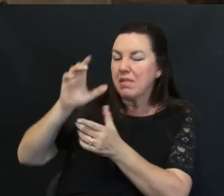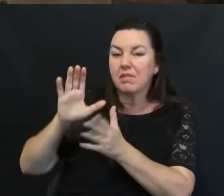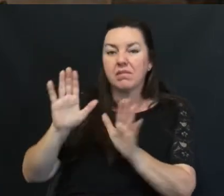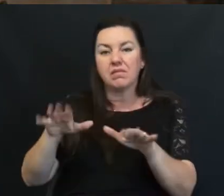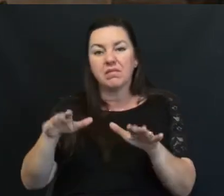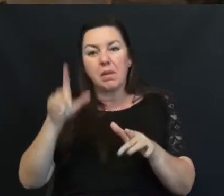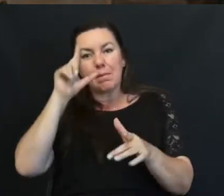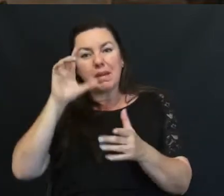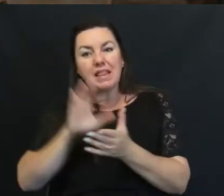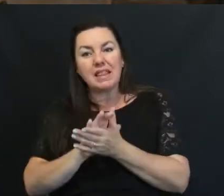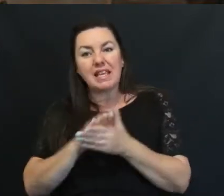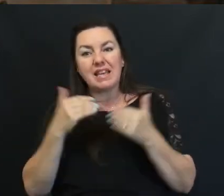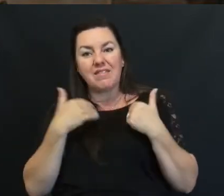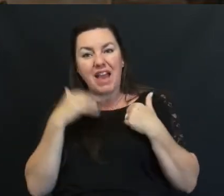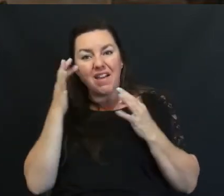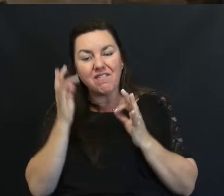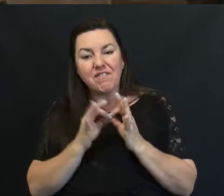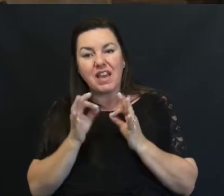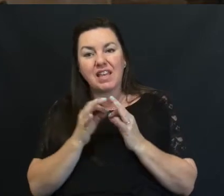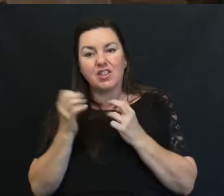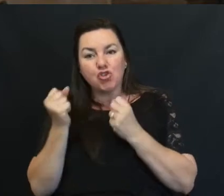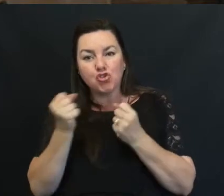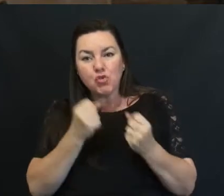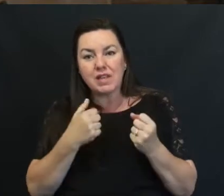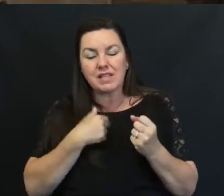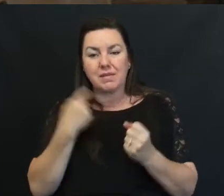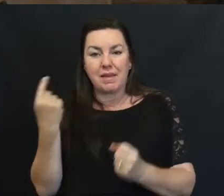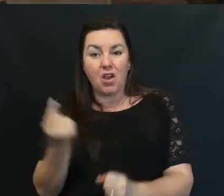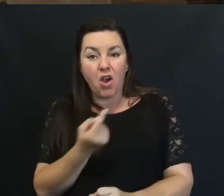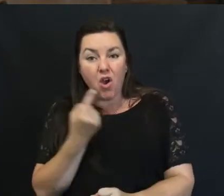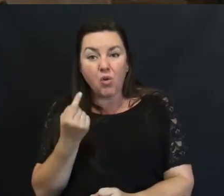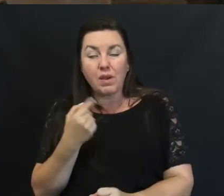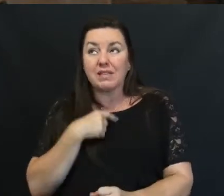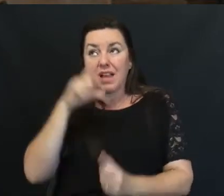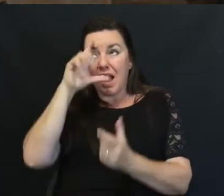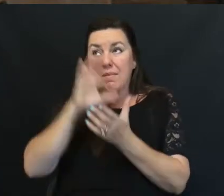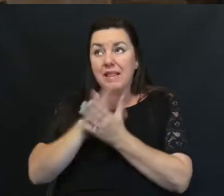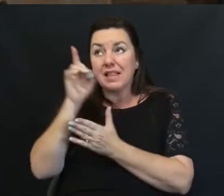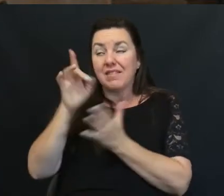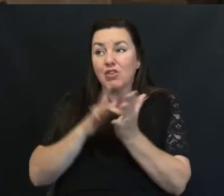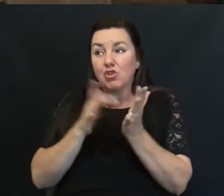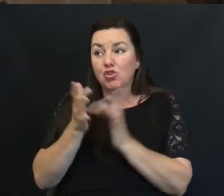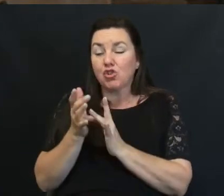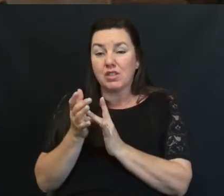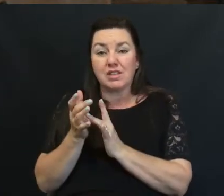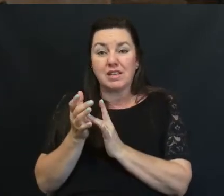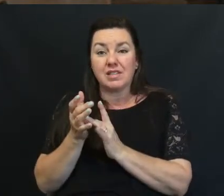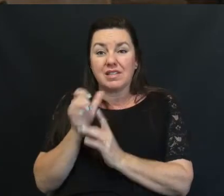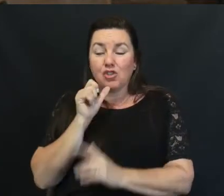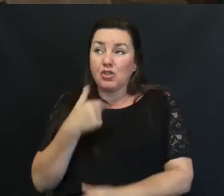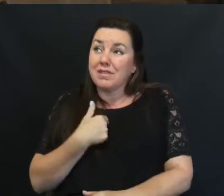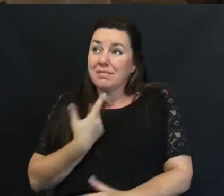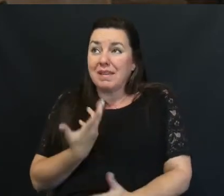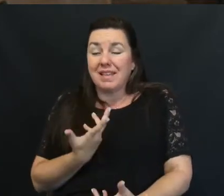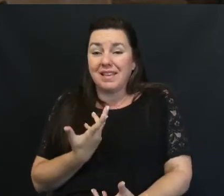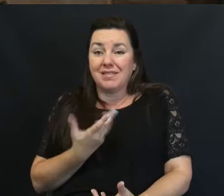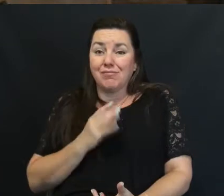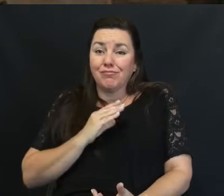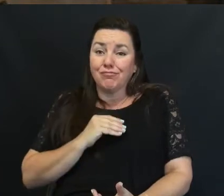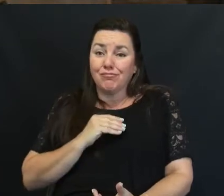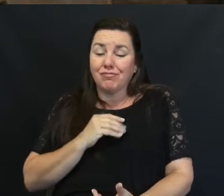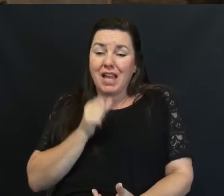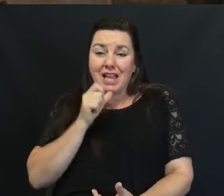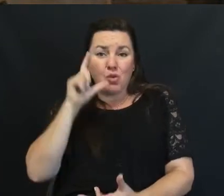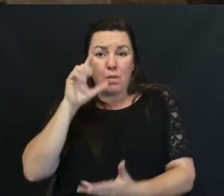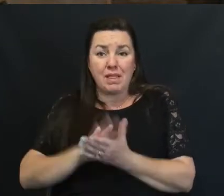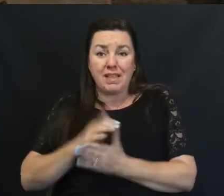And trust in me Always I believe in you Jesus It was It was just me I don't